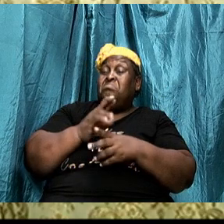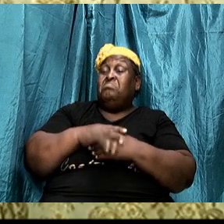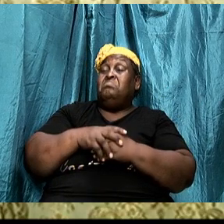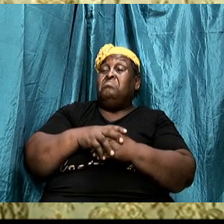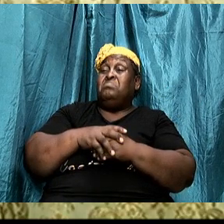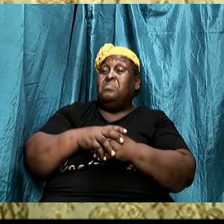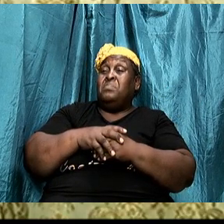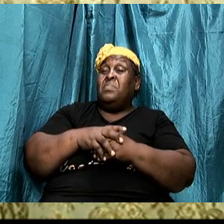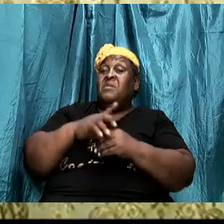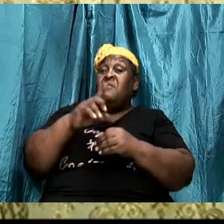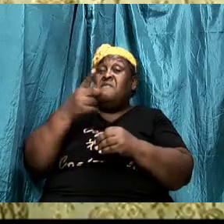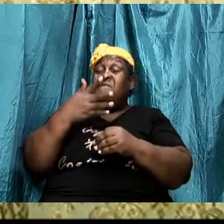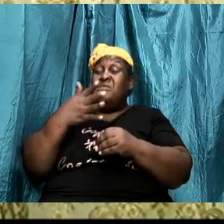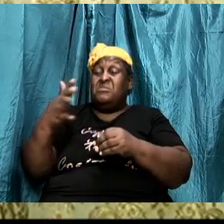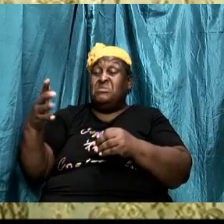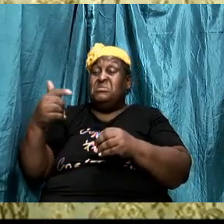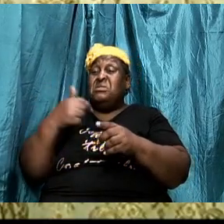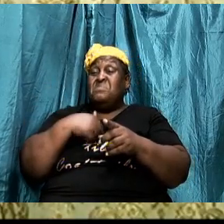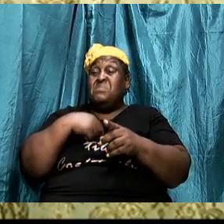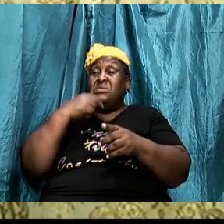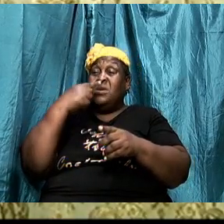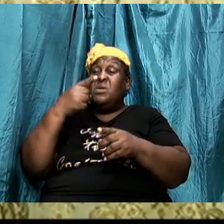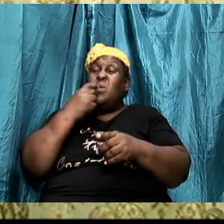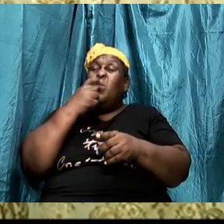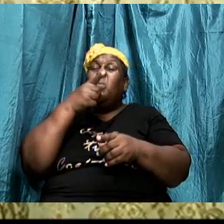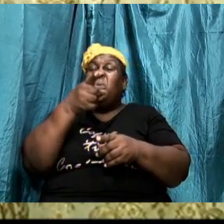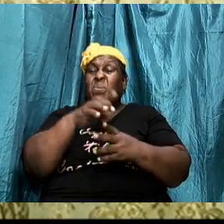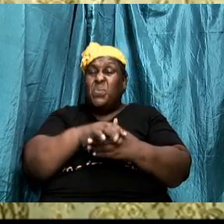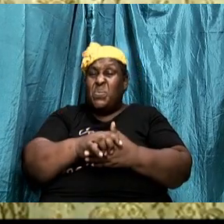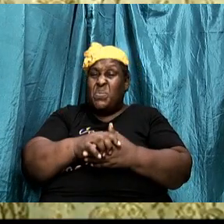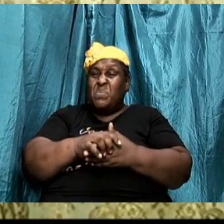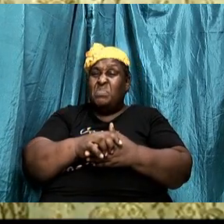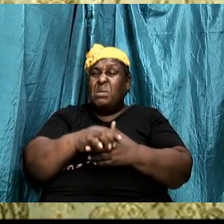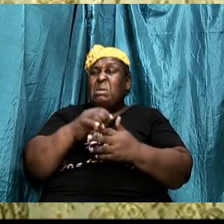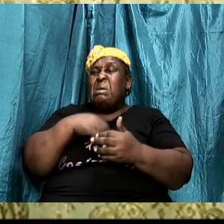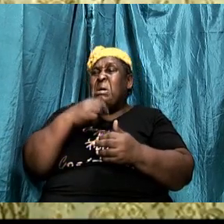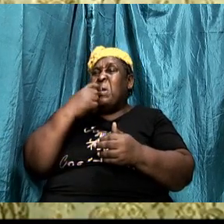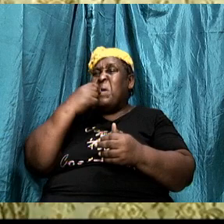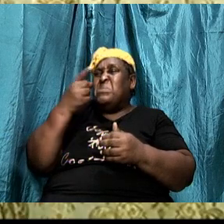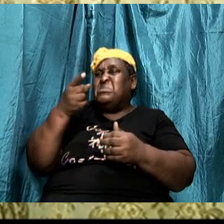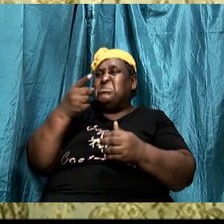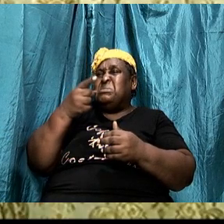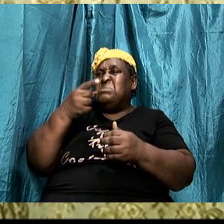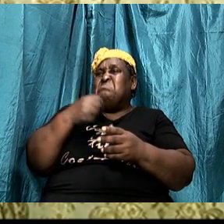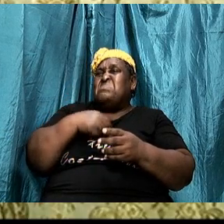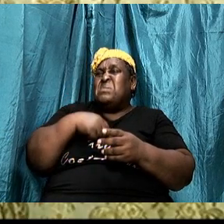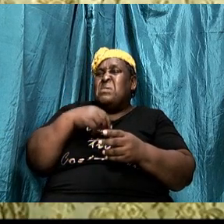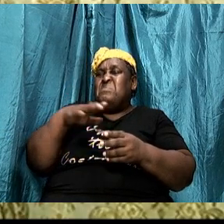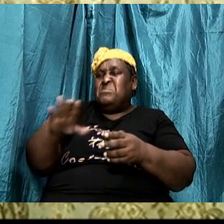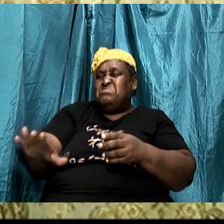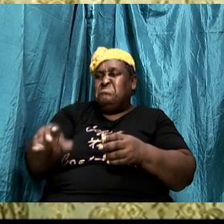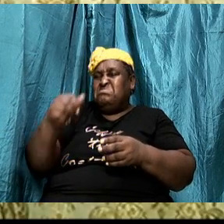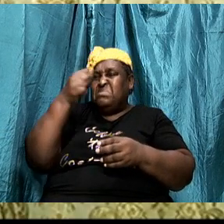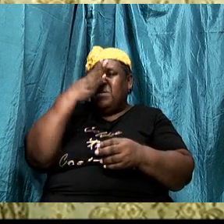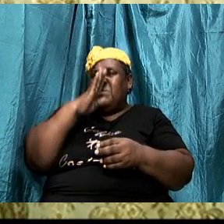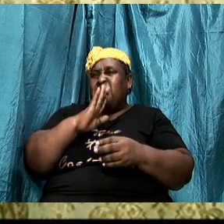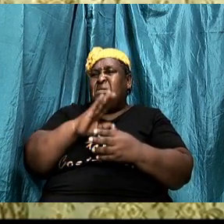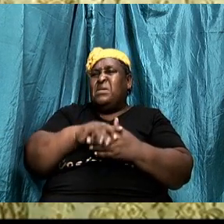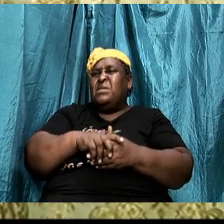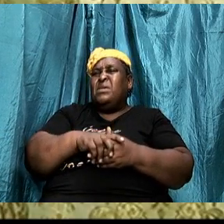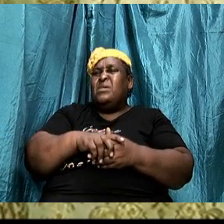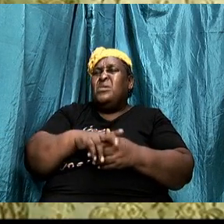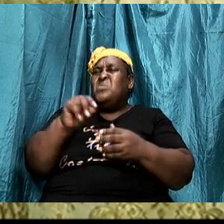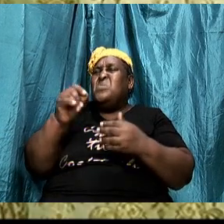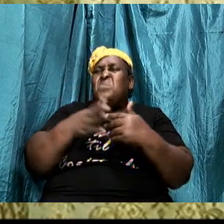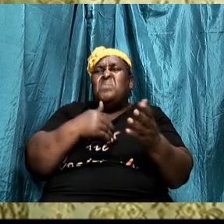my first thing that I would say who are you I would say I am a child of God it